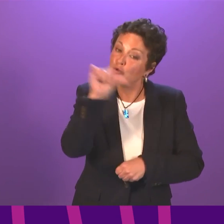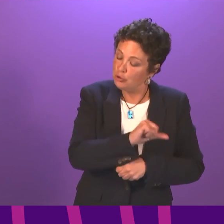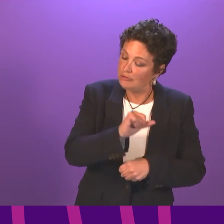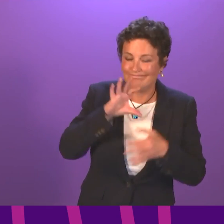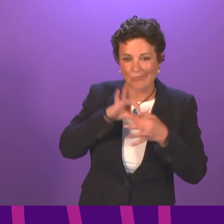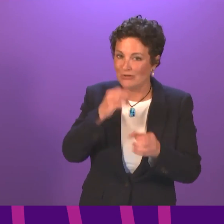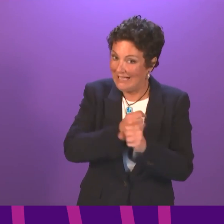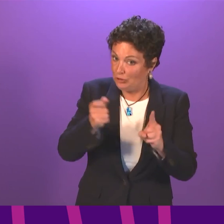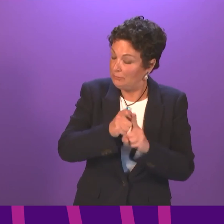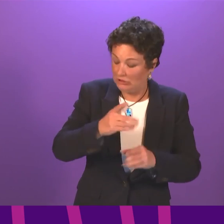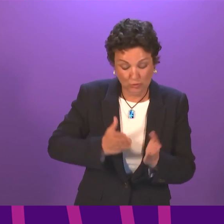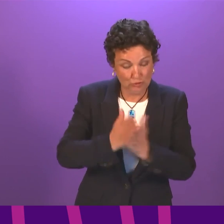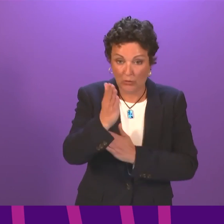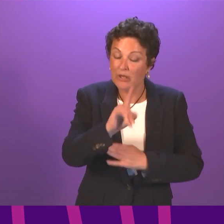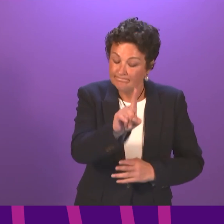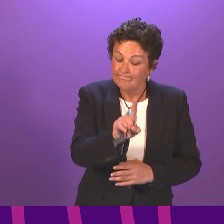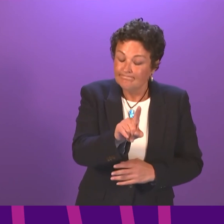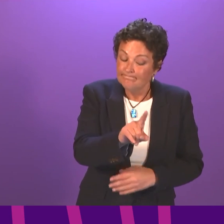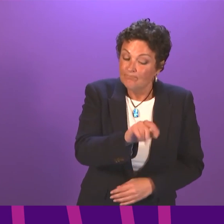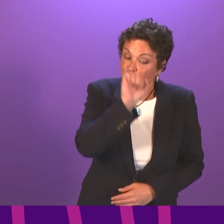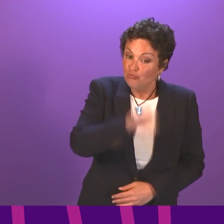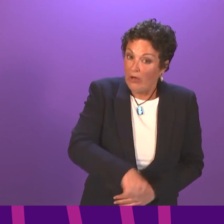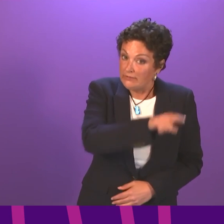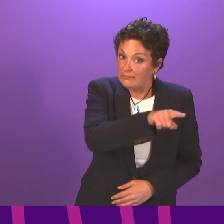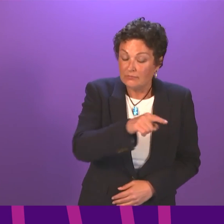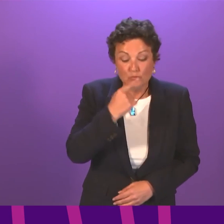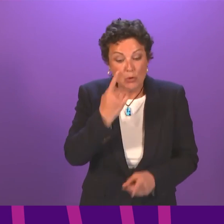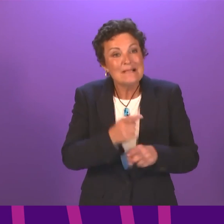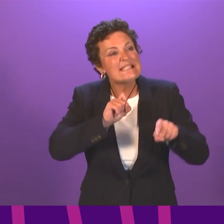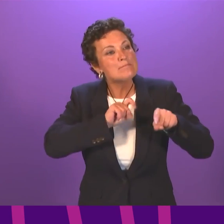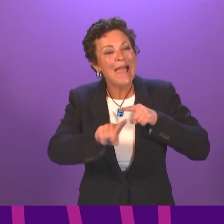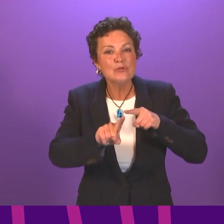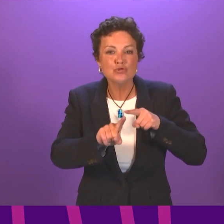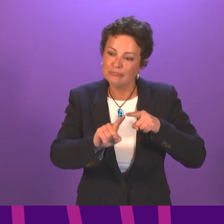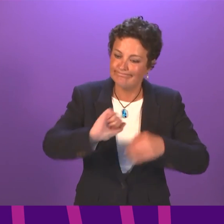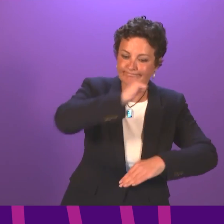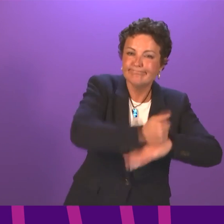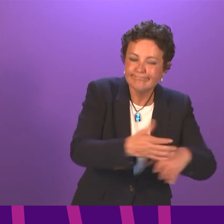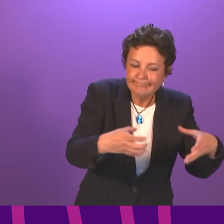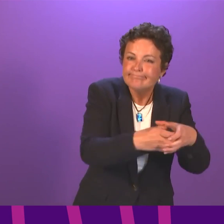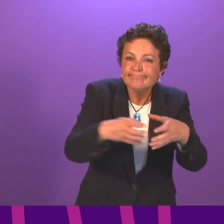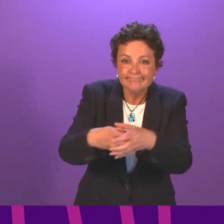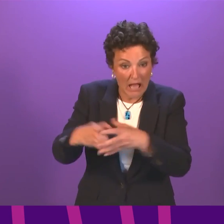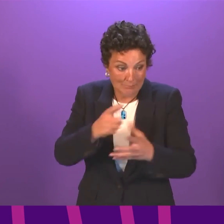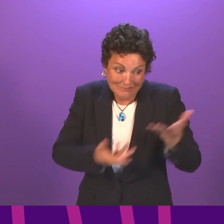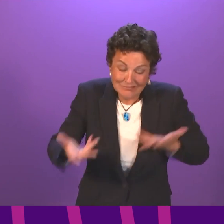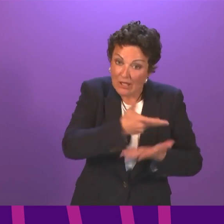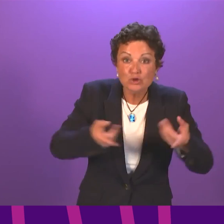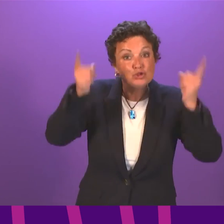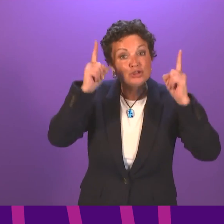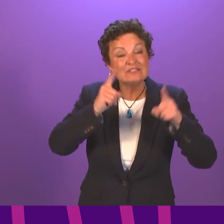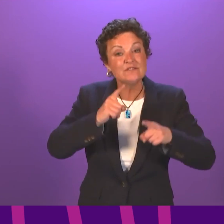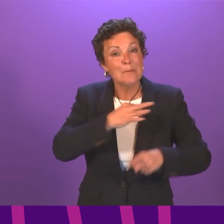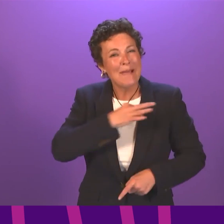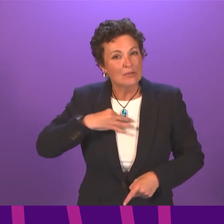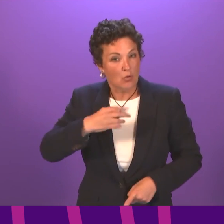issue of specialist clinics is an important one. I have discussed this in some depth with the National Clinical Director and the Chief Medical Officer. One of the